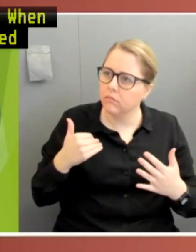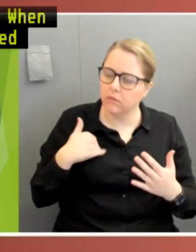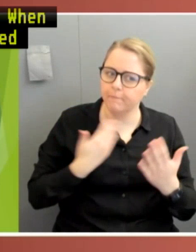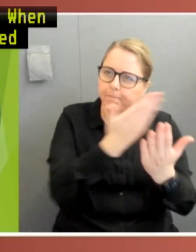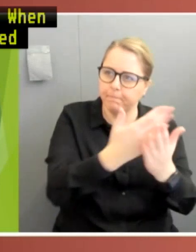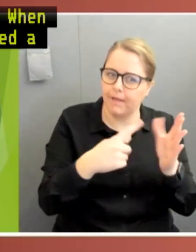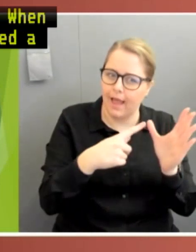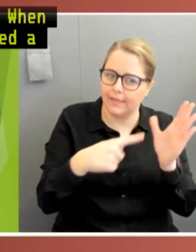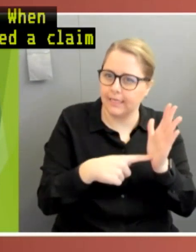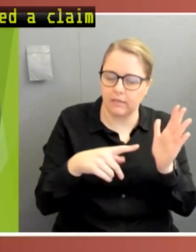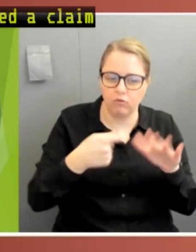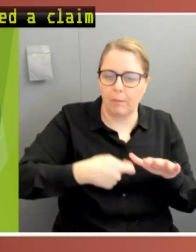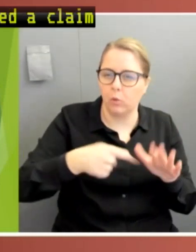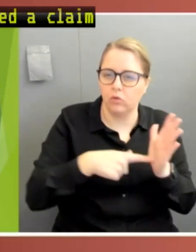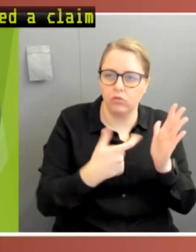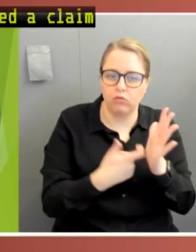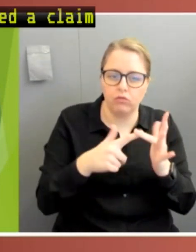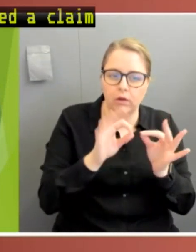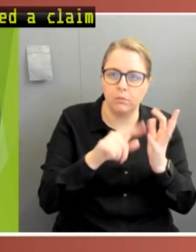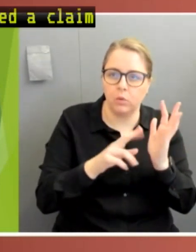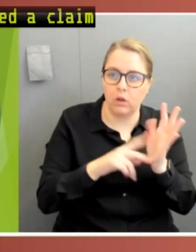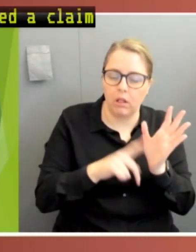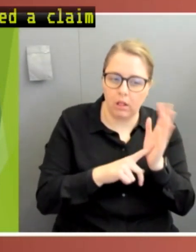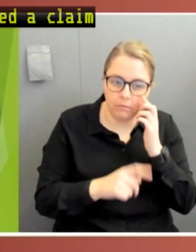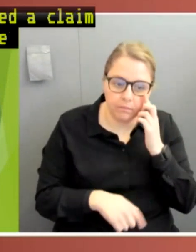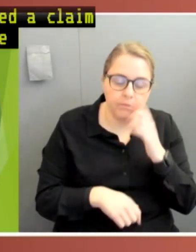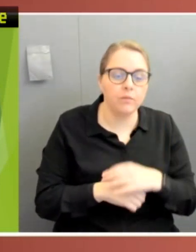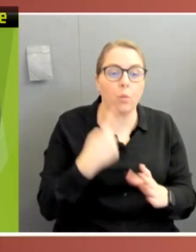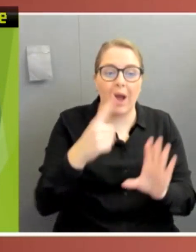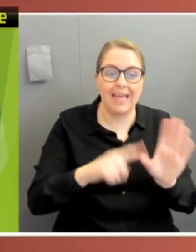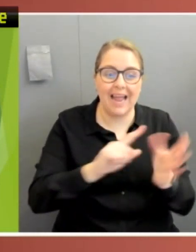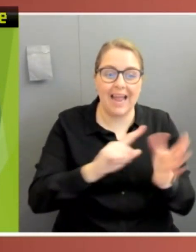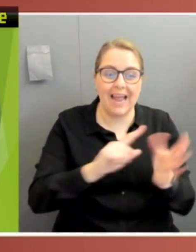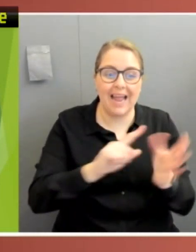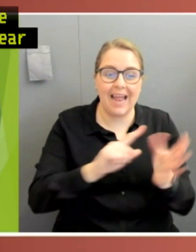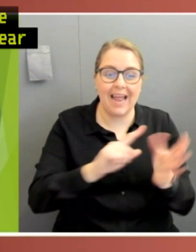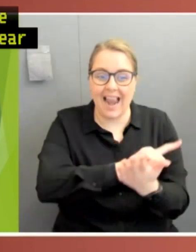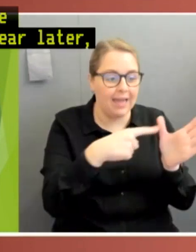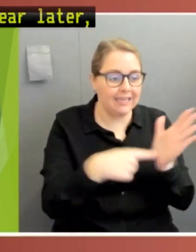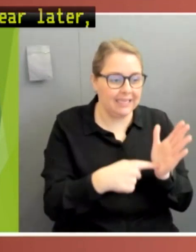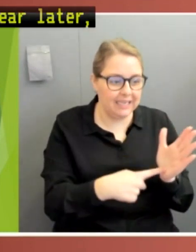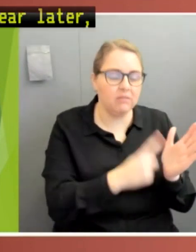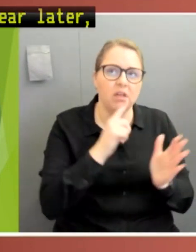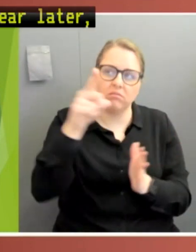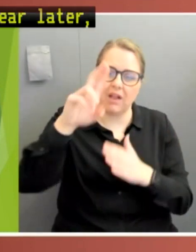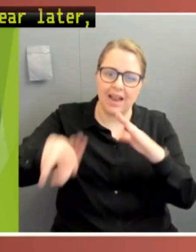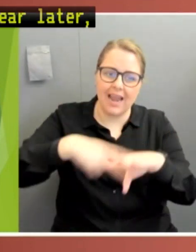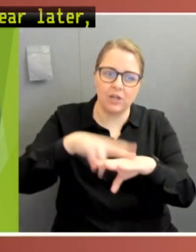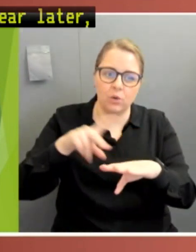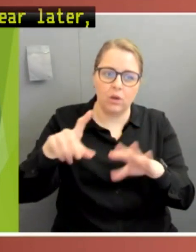In August the following year, so a whole year later, August 2021, the AAT ruled that the National Cabinet was not a Committee of the Commonwealth Government's Cabinet.